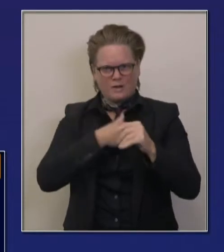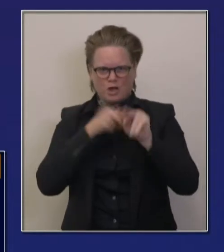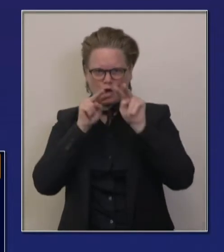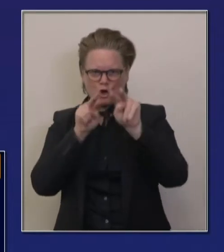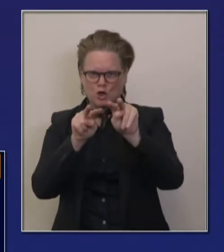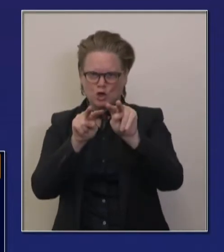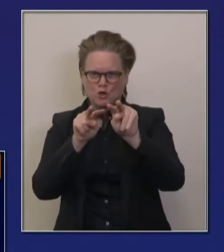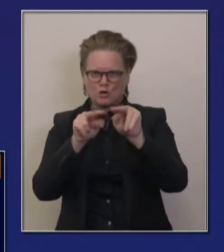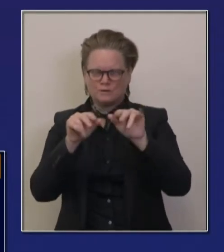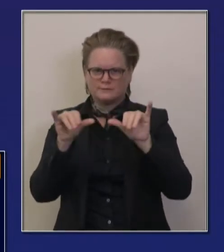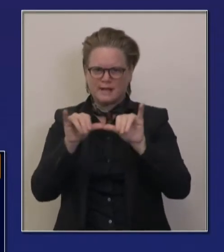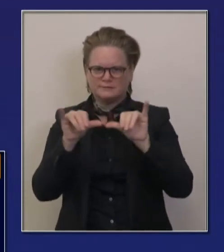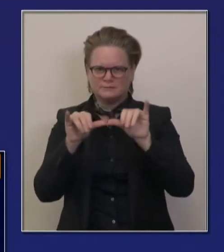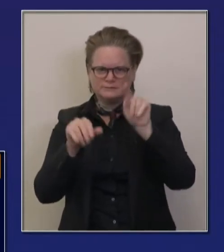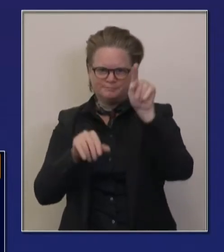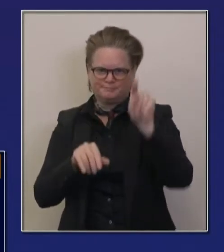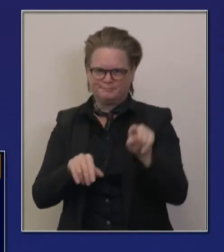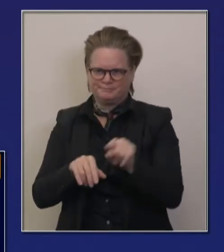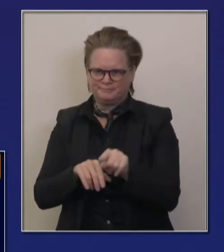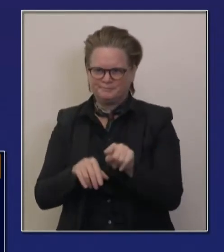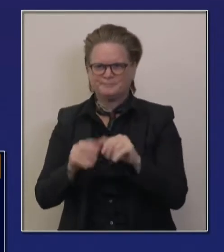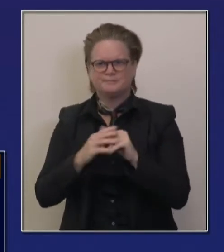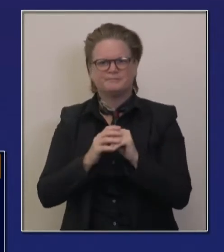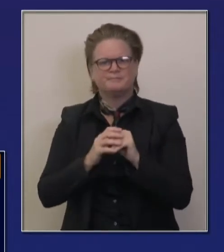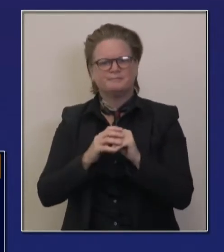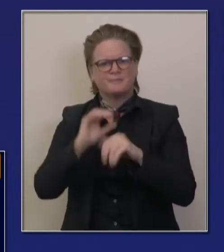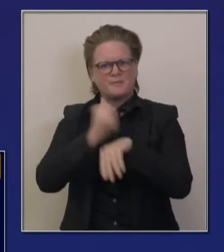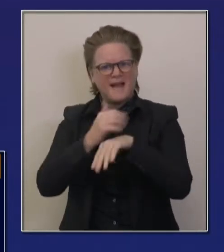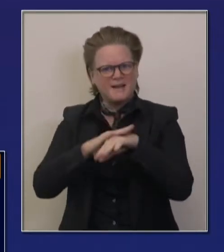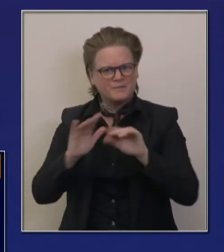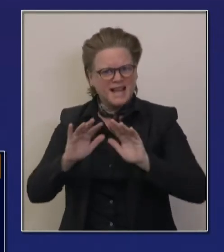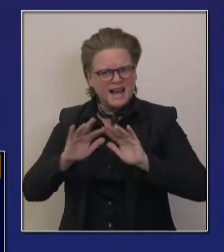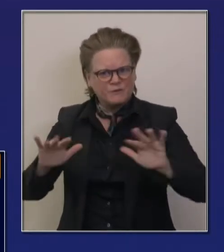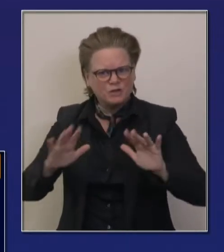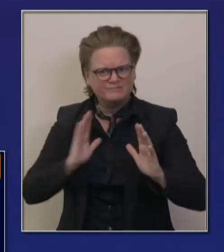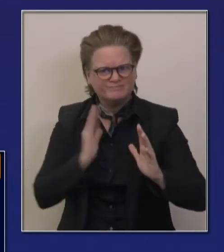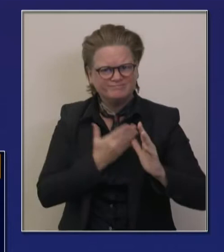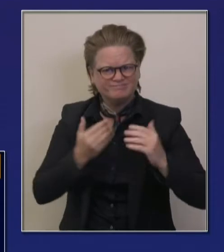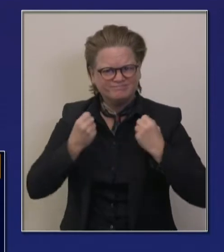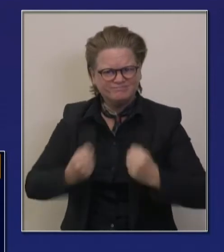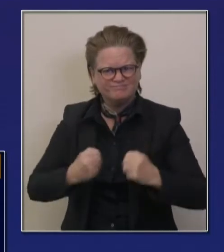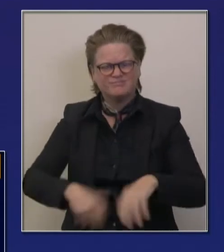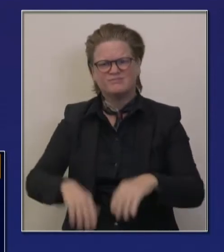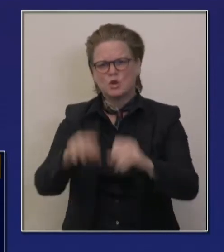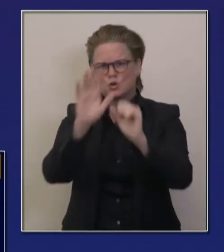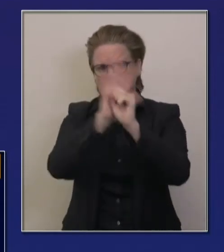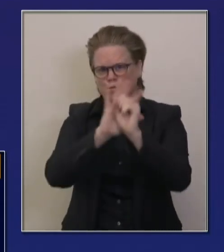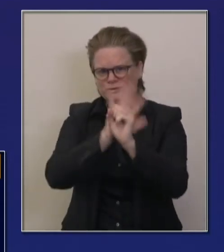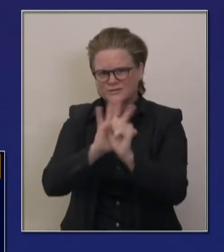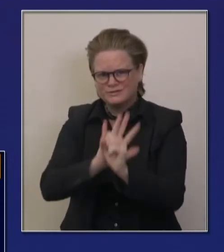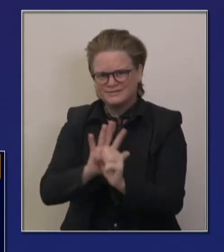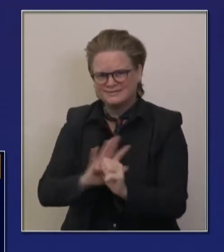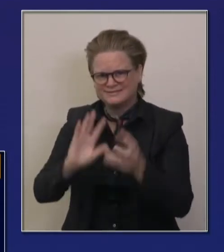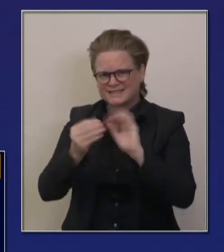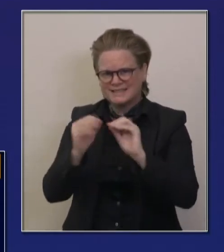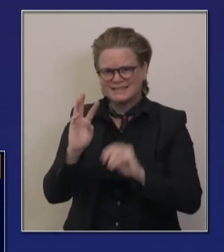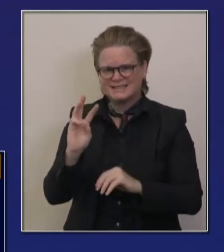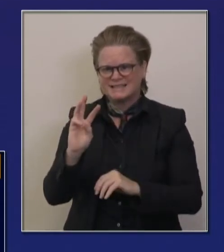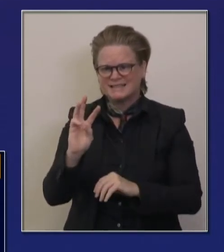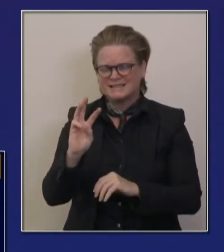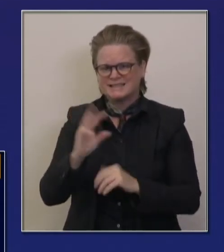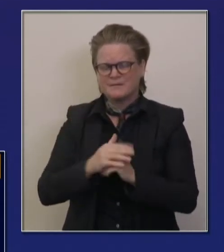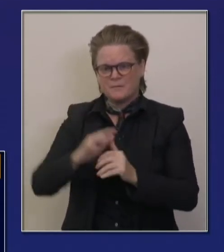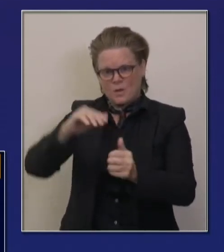not just the diversity, uh, but the regional diversity, uh, of California in particular. And in each region